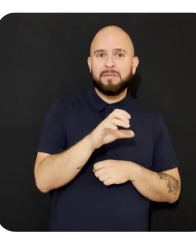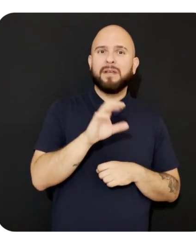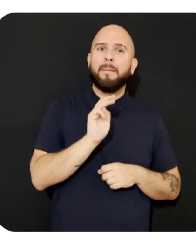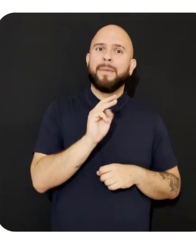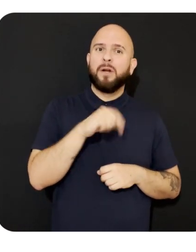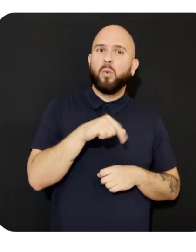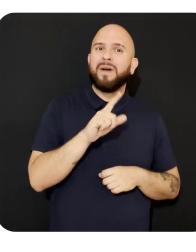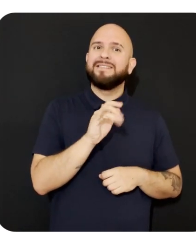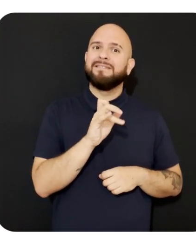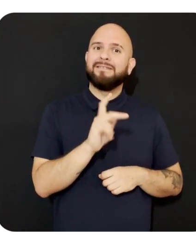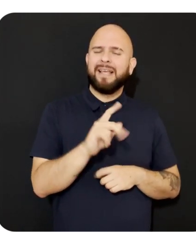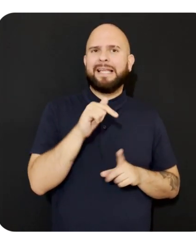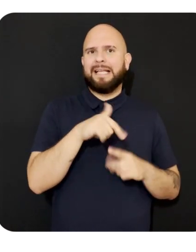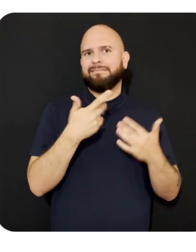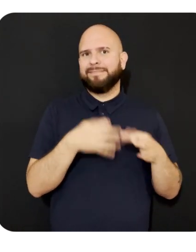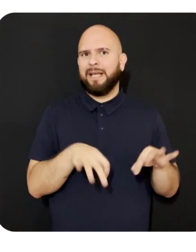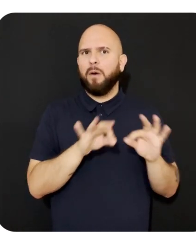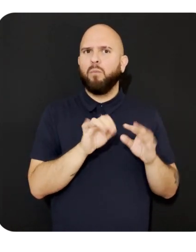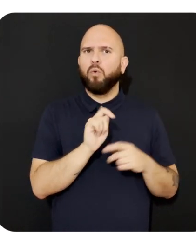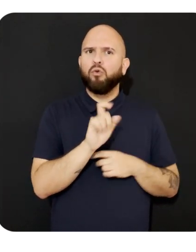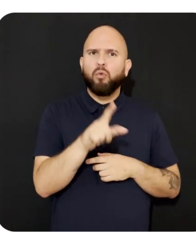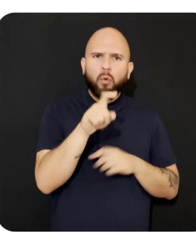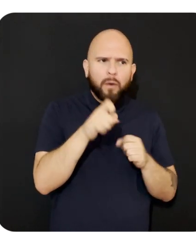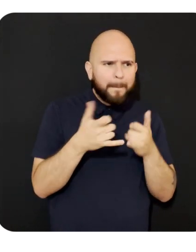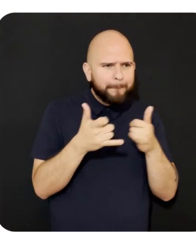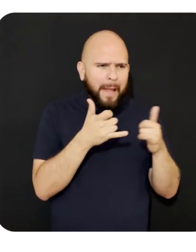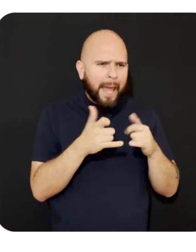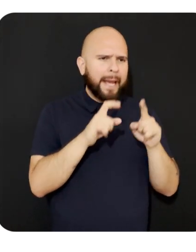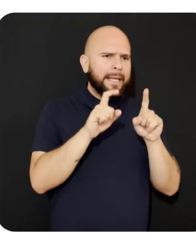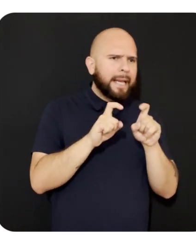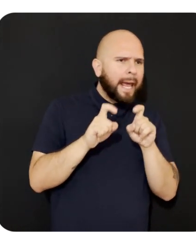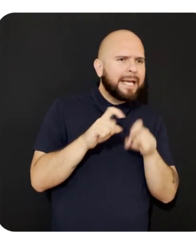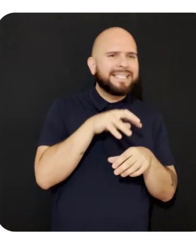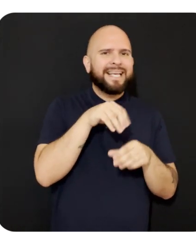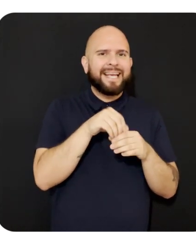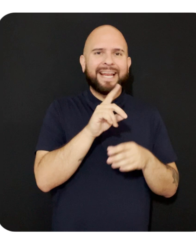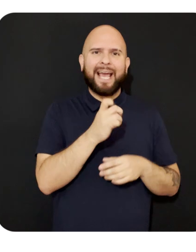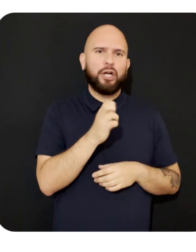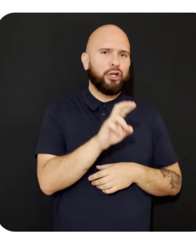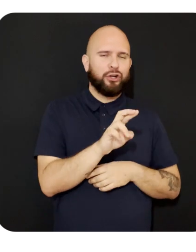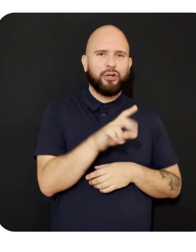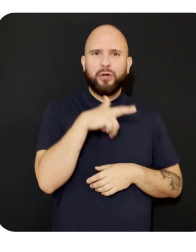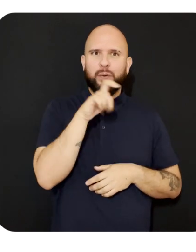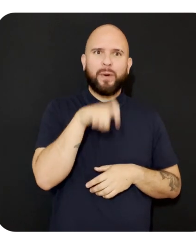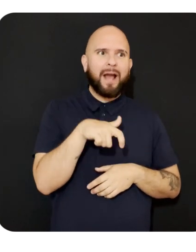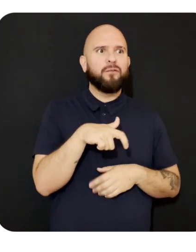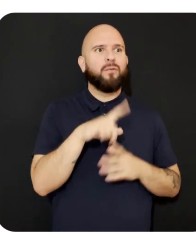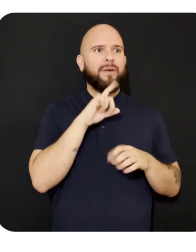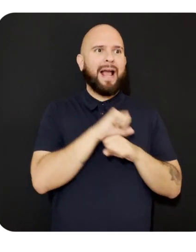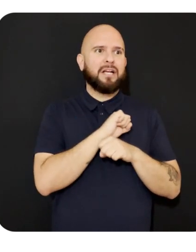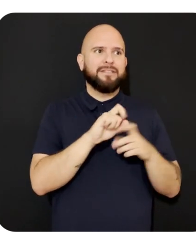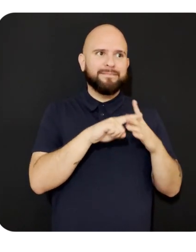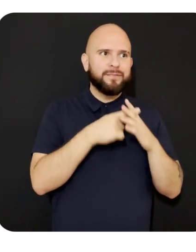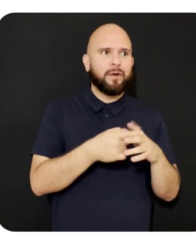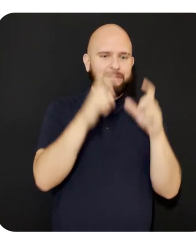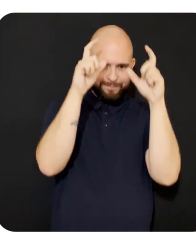Link is a critical tool helping you play and test an editor without having to deploy the app to the headset.